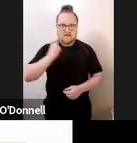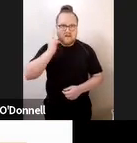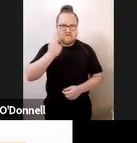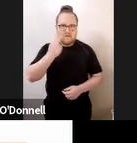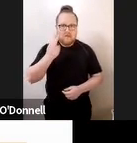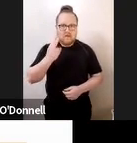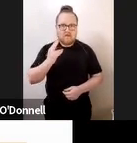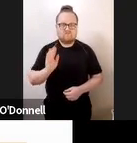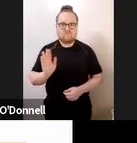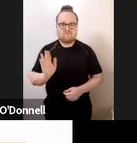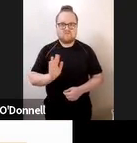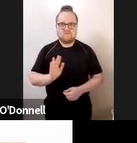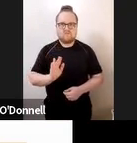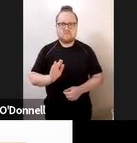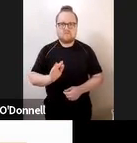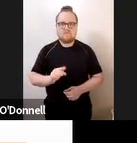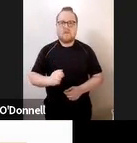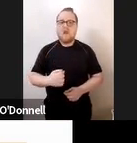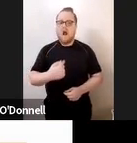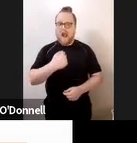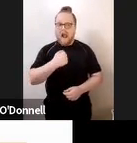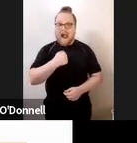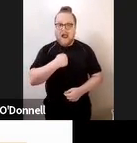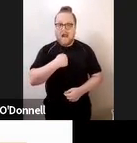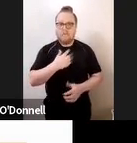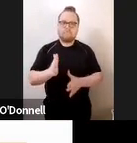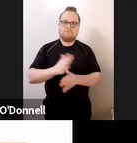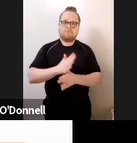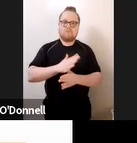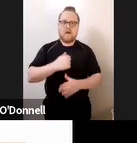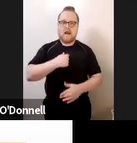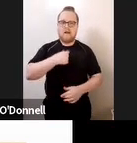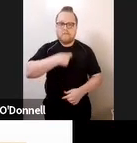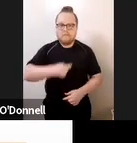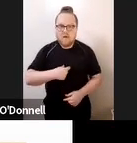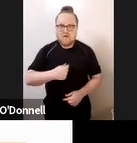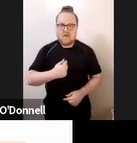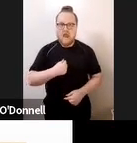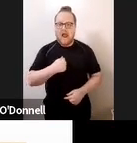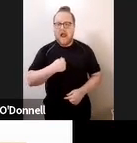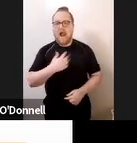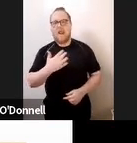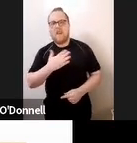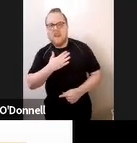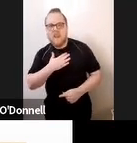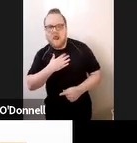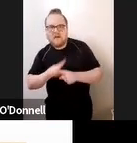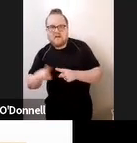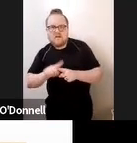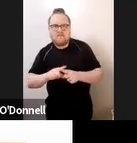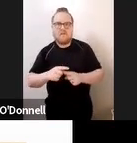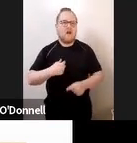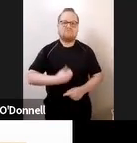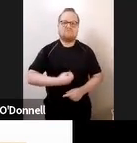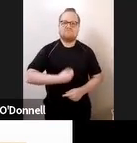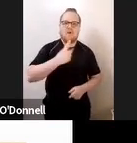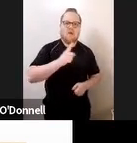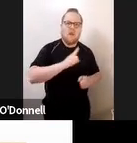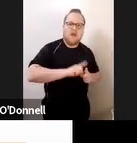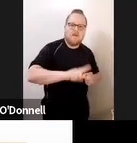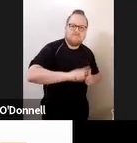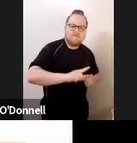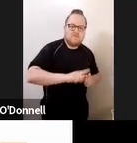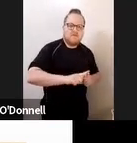a person with her own identity, likes, dislikes, a unique human being. She's not deafblindness